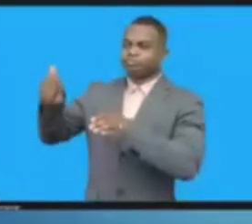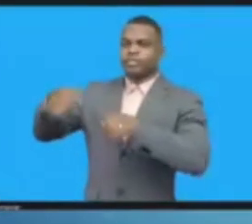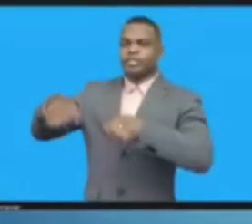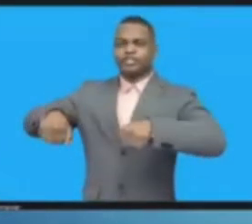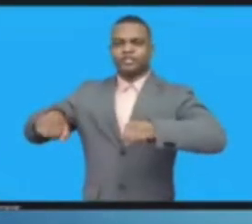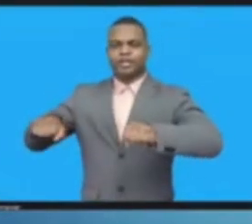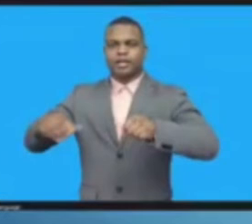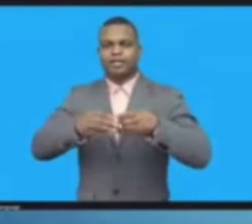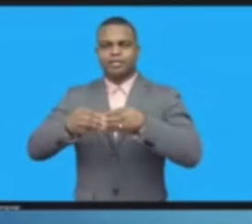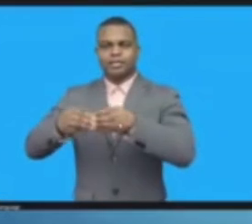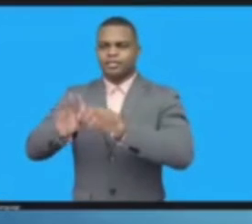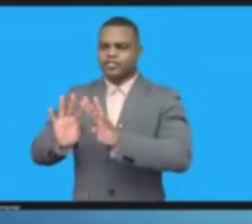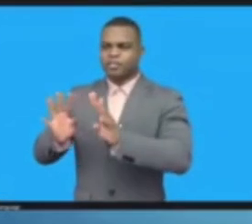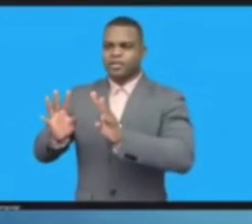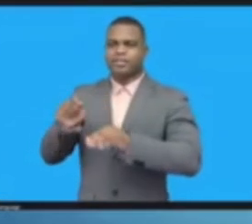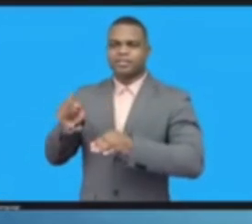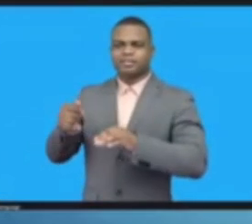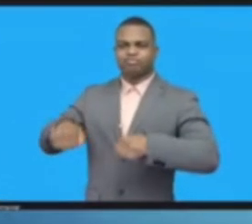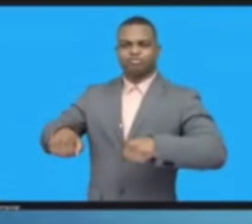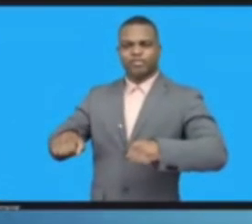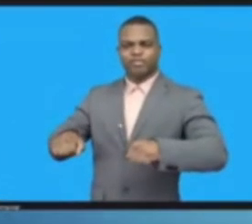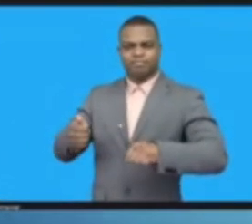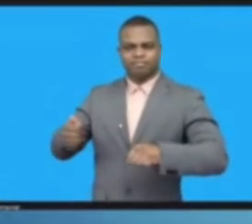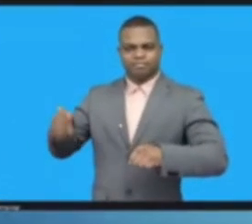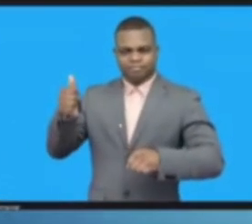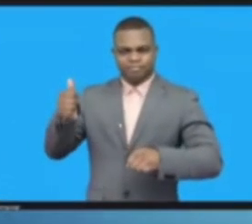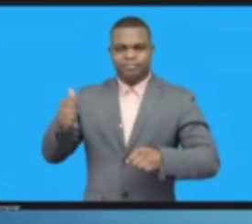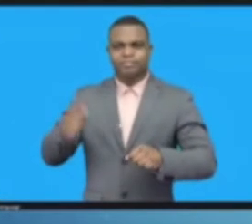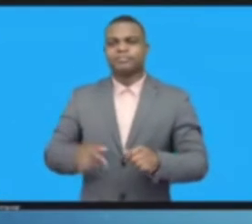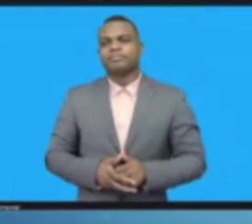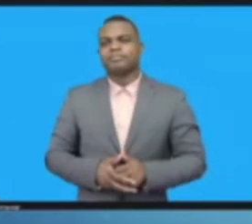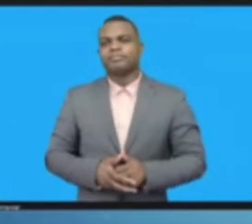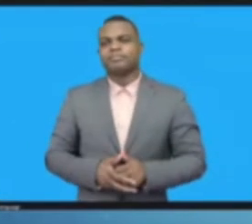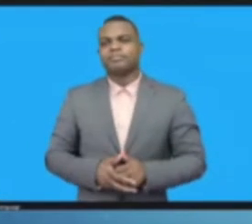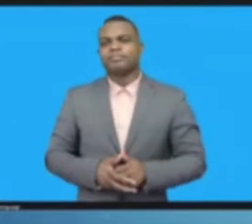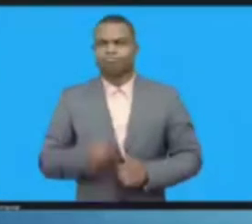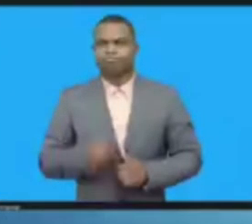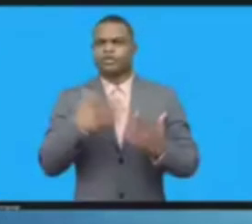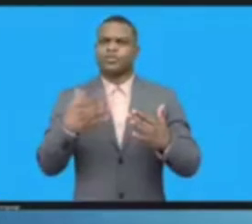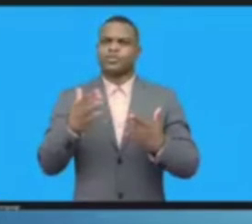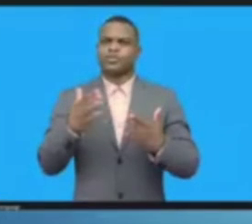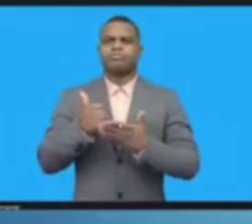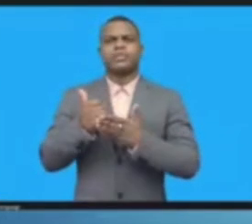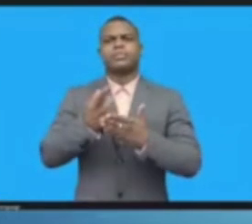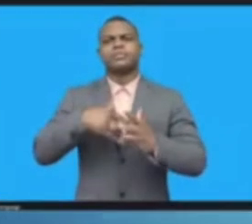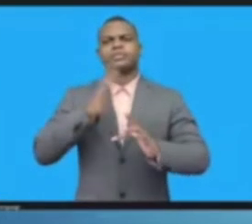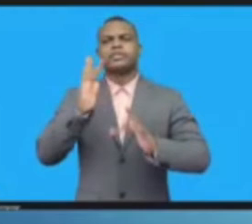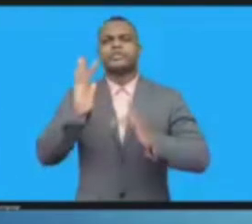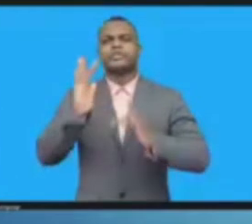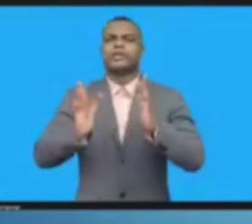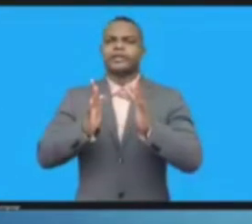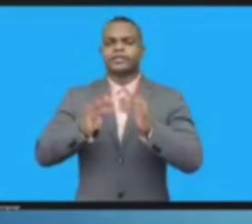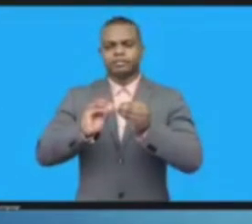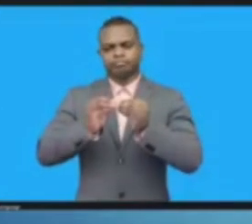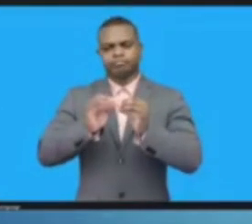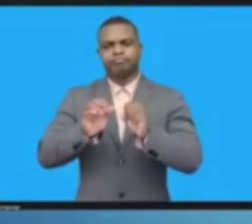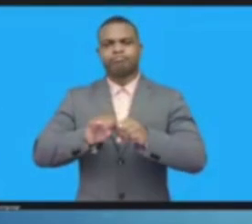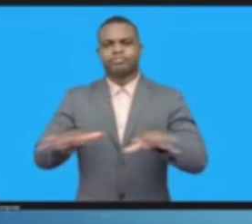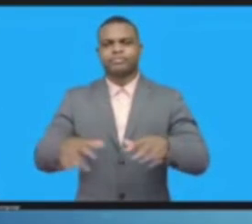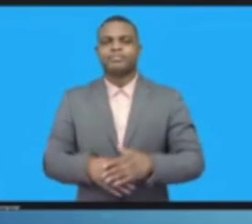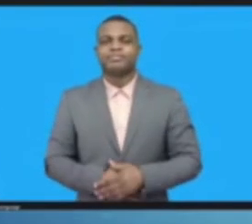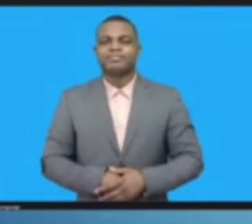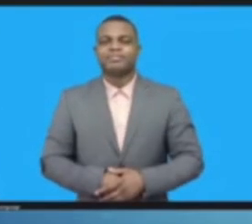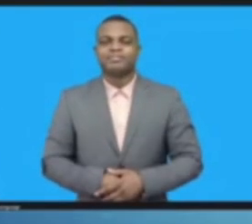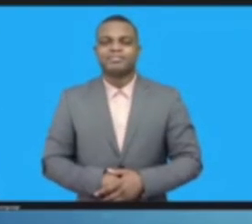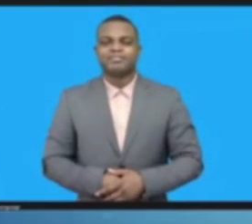Thank you very much, Jane. You know, when people clap before you have said anything, it probably is